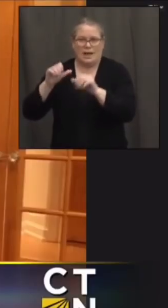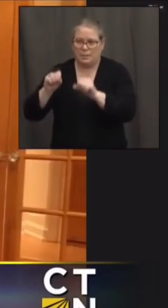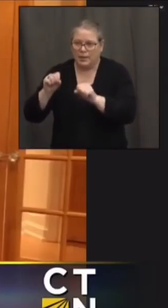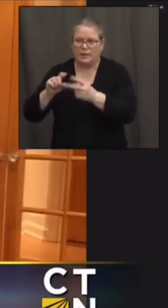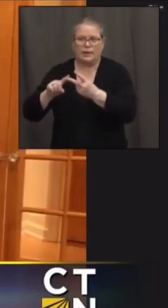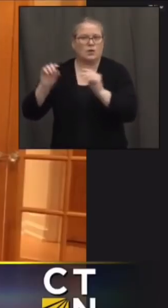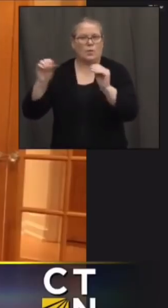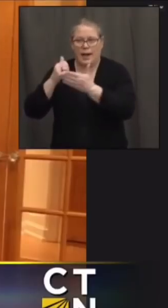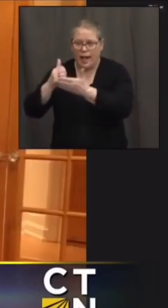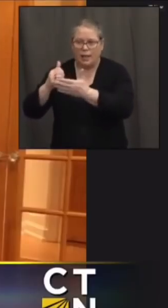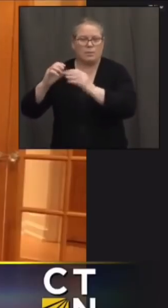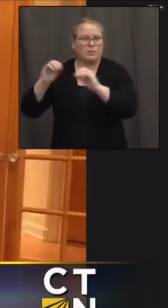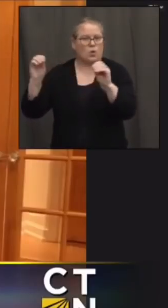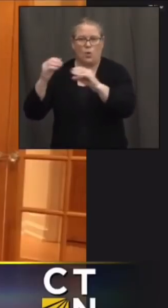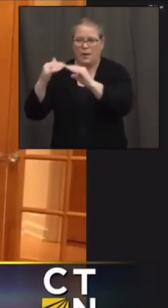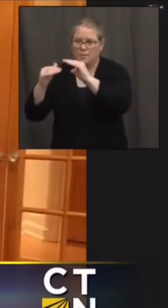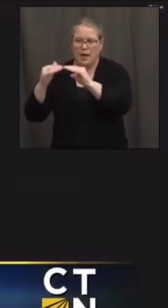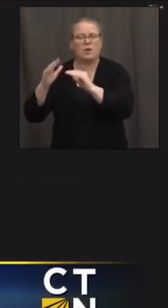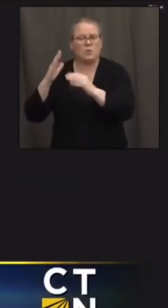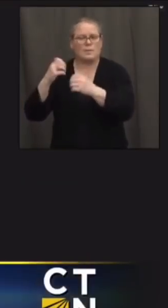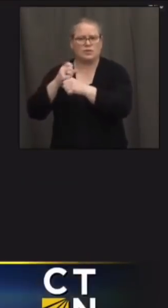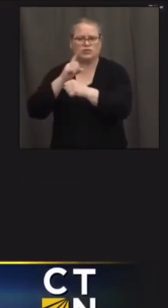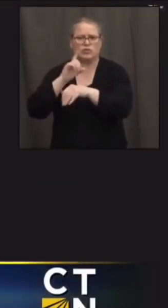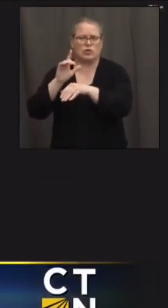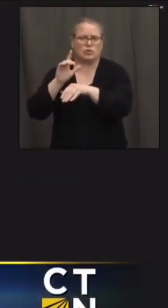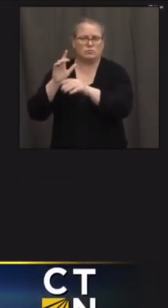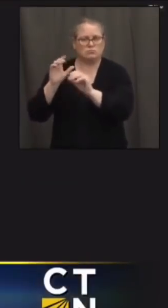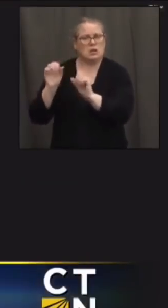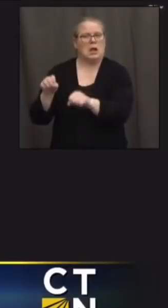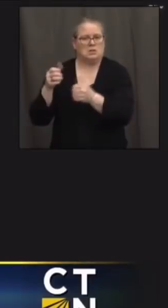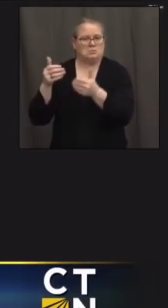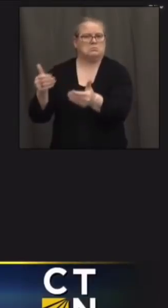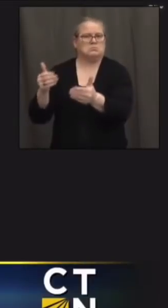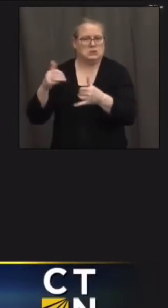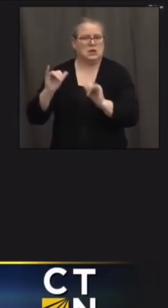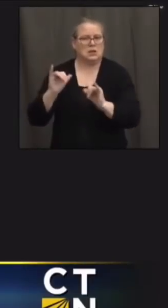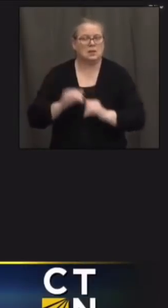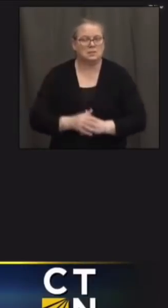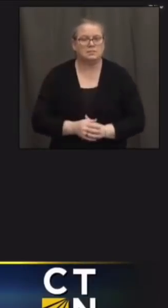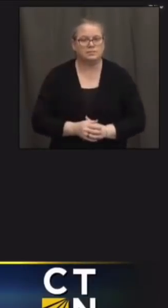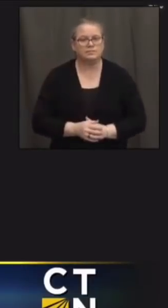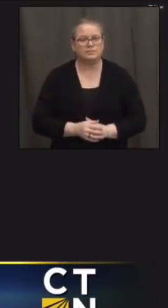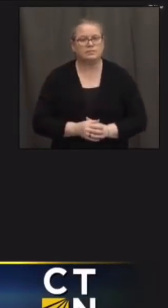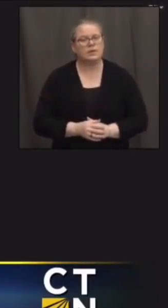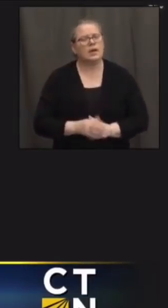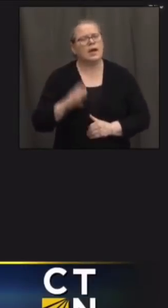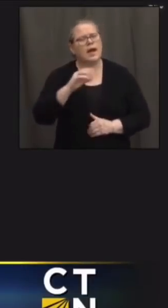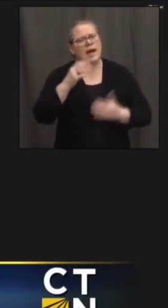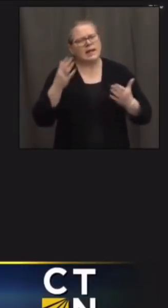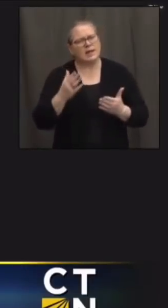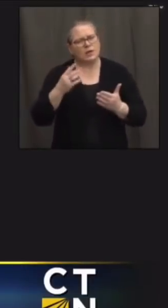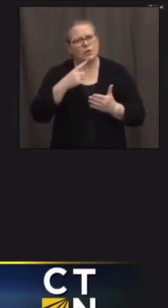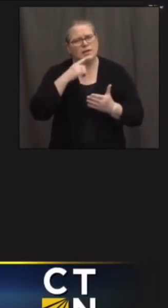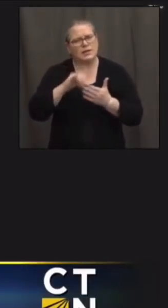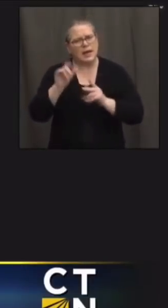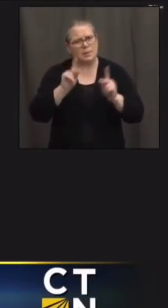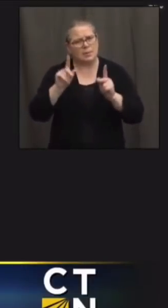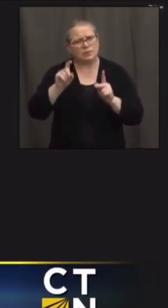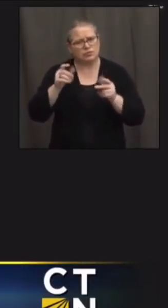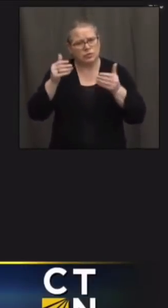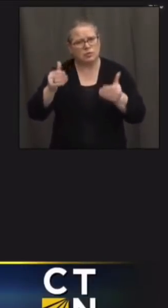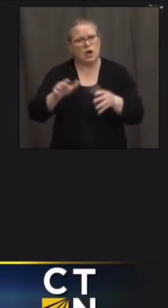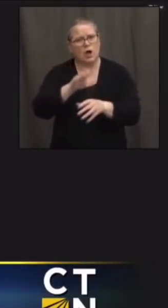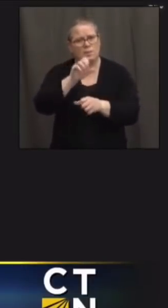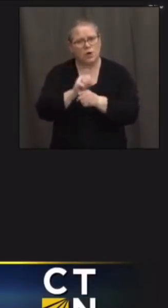someone to help them okay uh we said a few times here that um folks should be making appointments for themselves